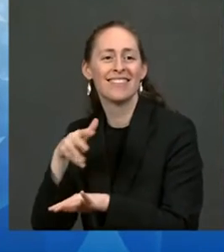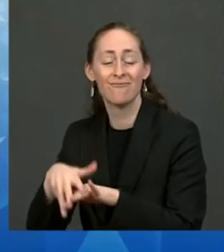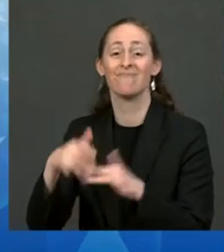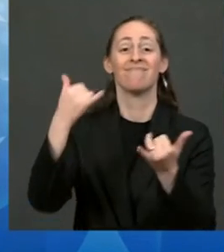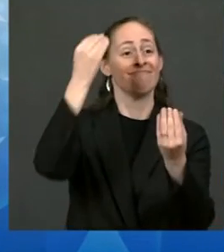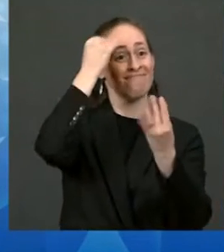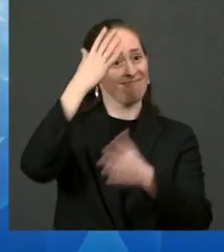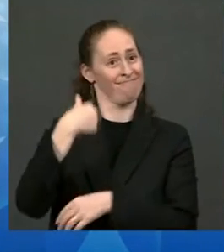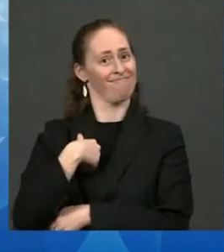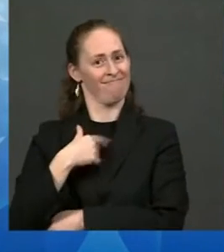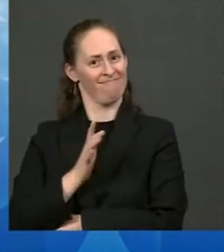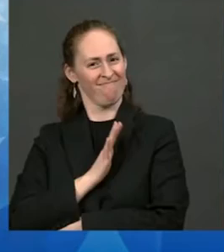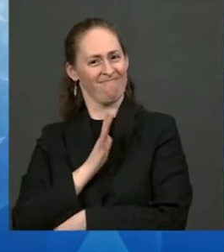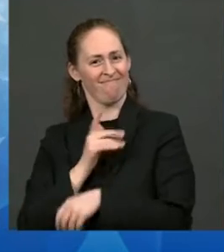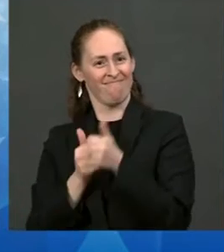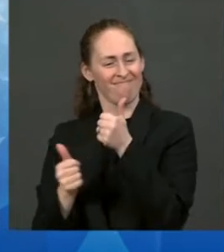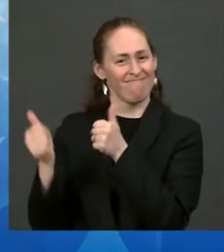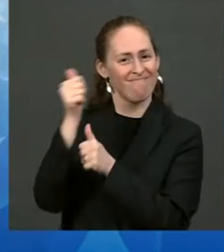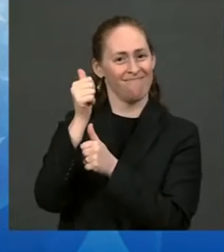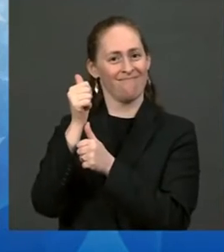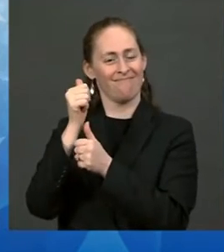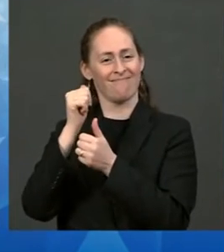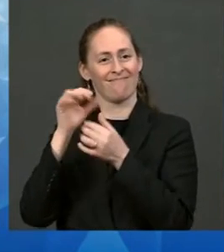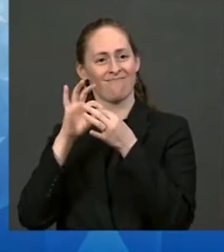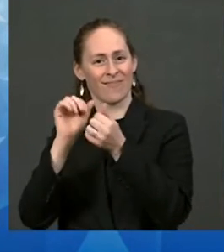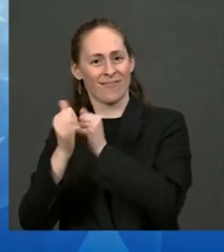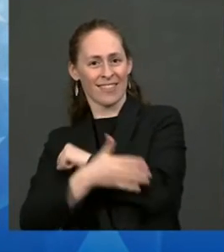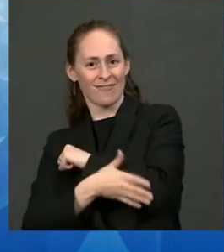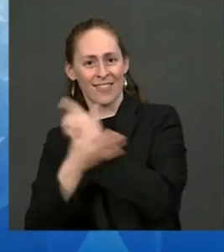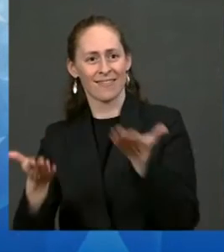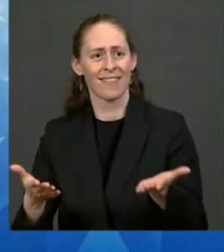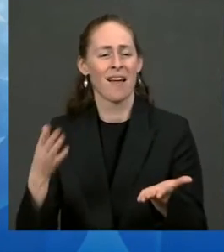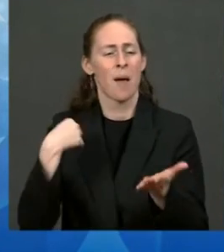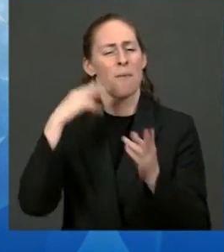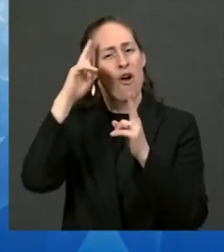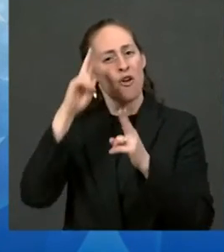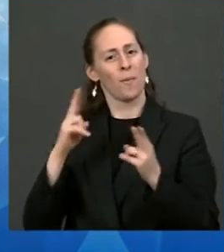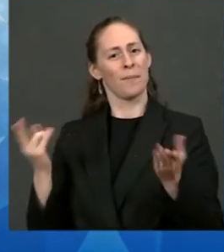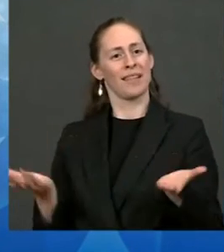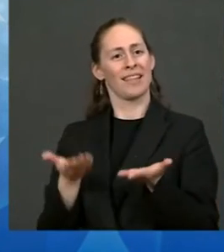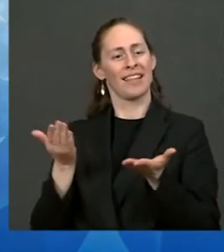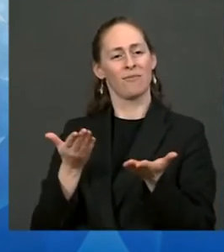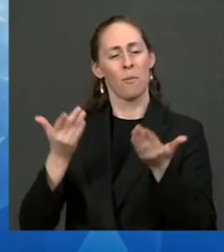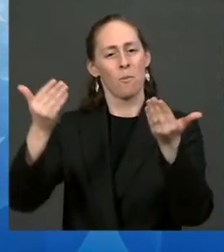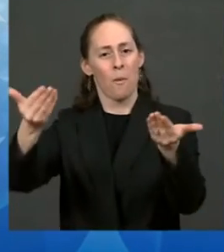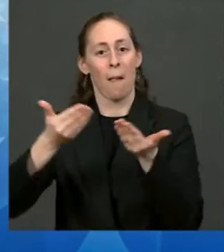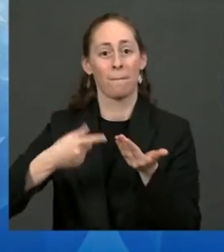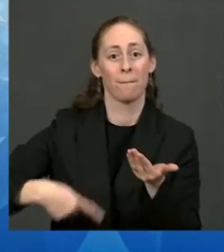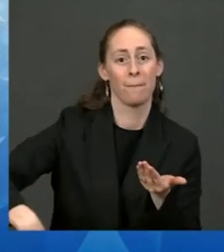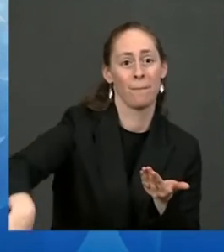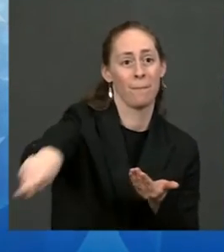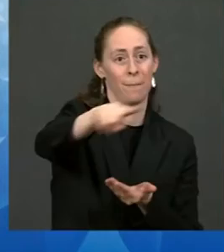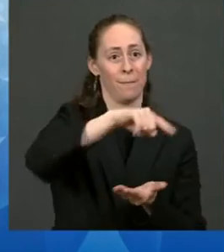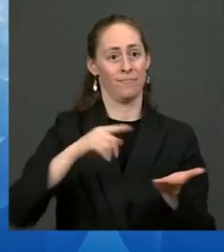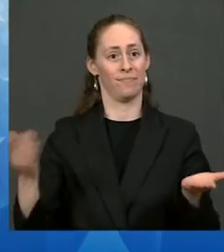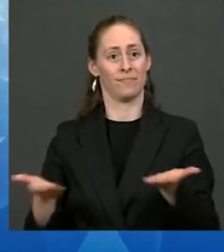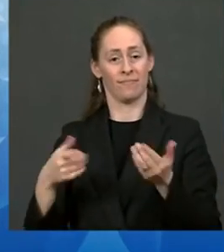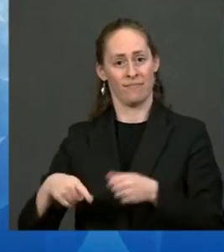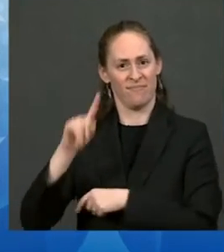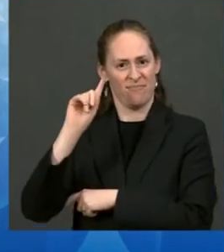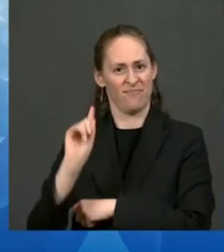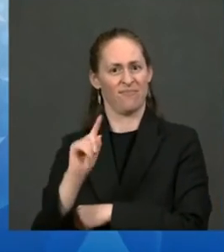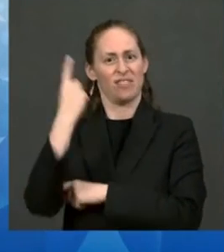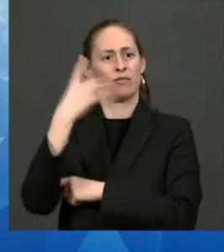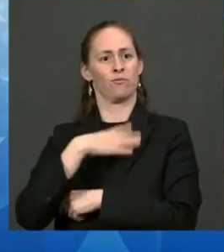with you and with my colleagues and friends to welcome you all to the Biden-Harris Administration's first White House Tribal Nations